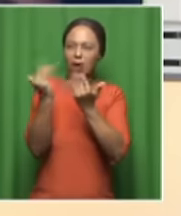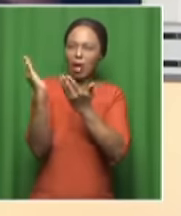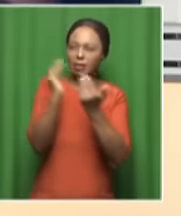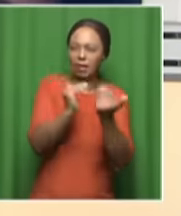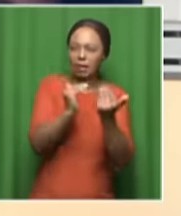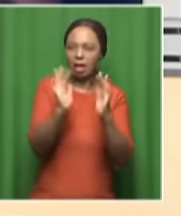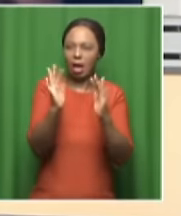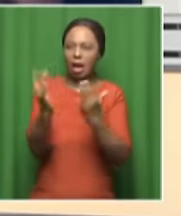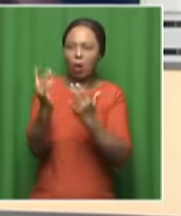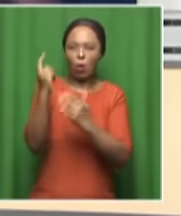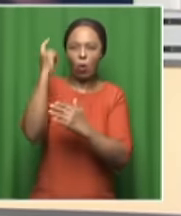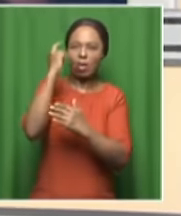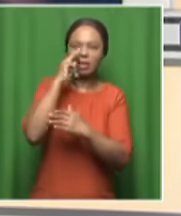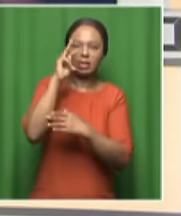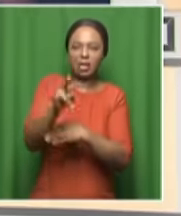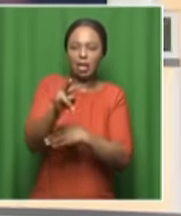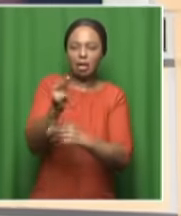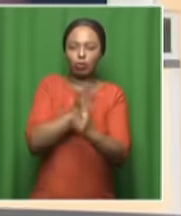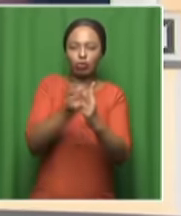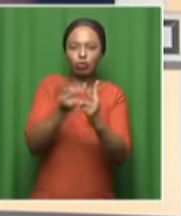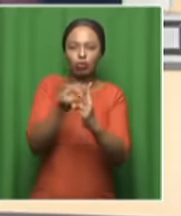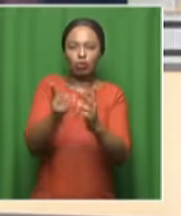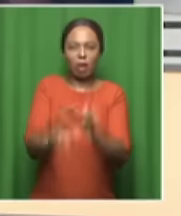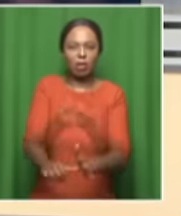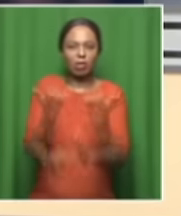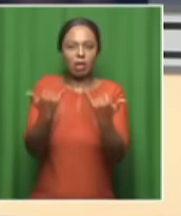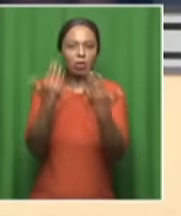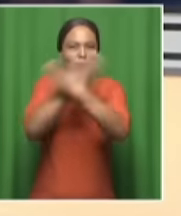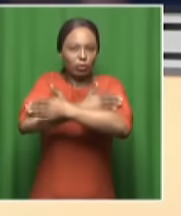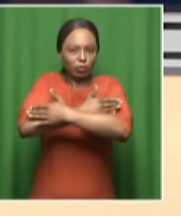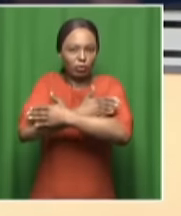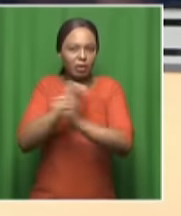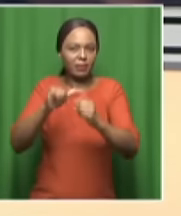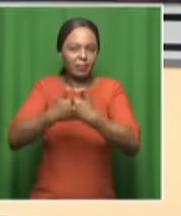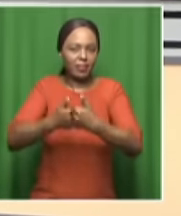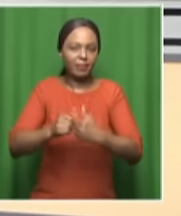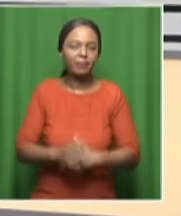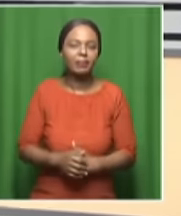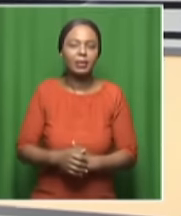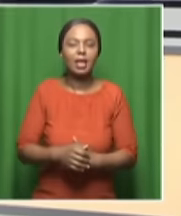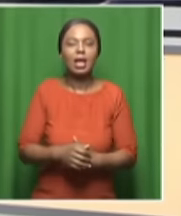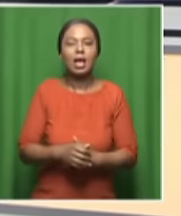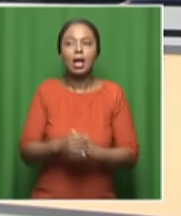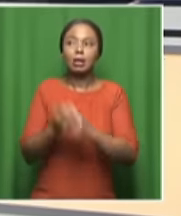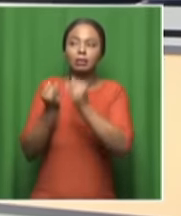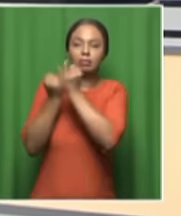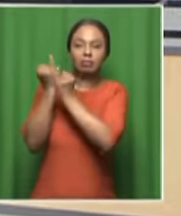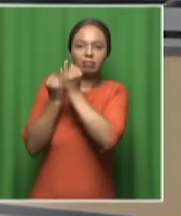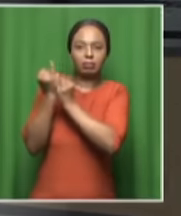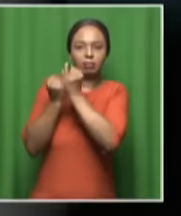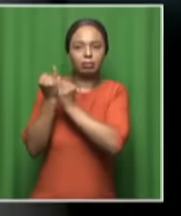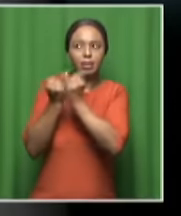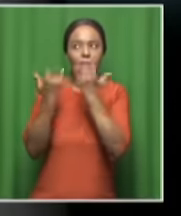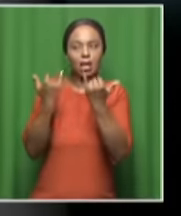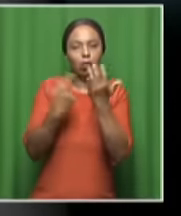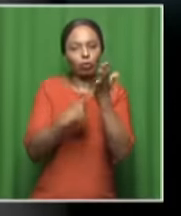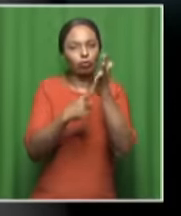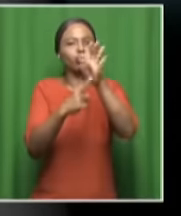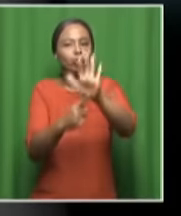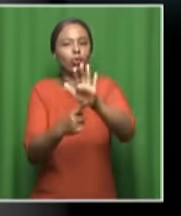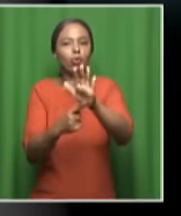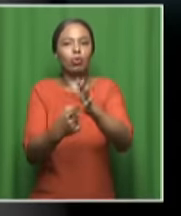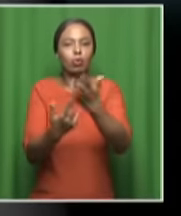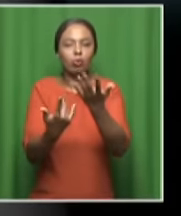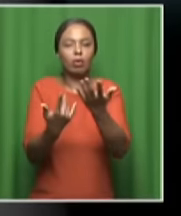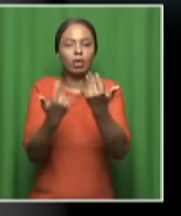on that and how do you see them having an impact in tonight's game? I think this tournament has by far shown us that national teams